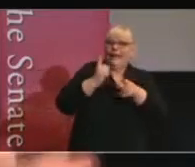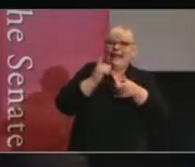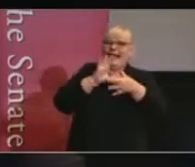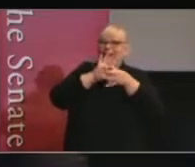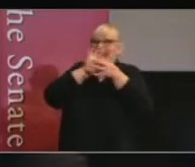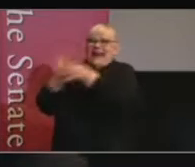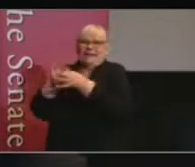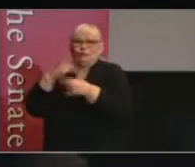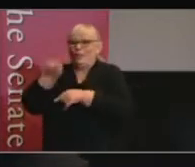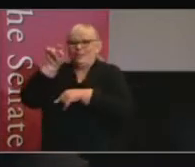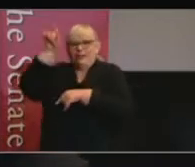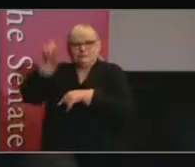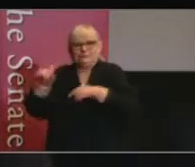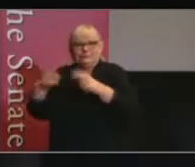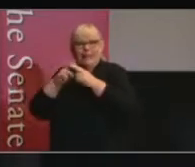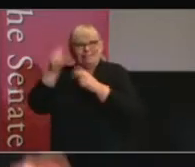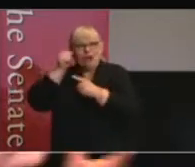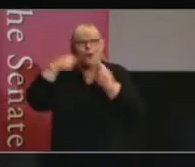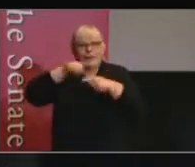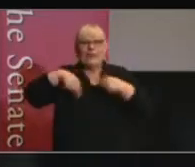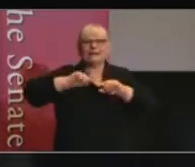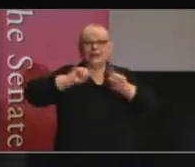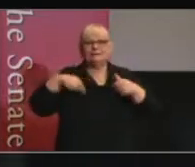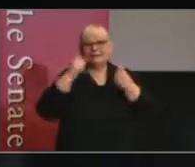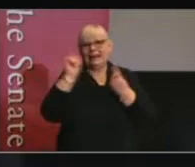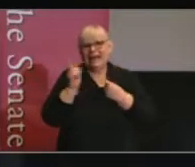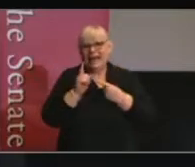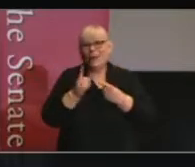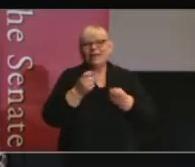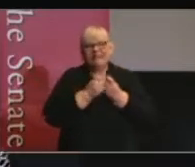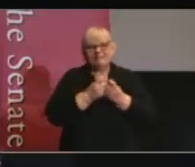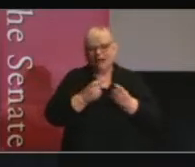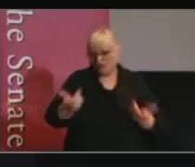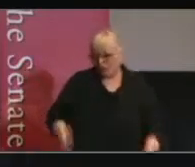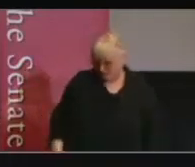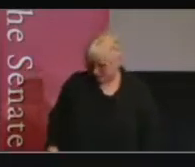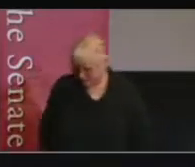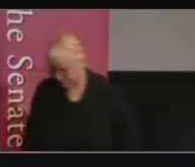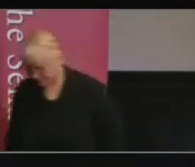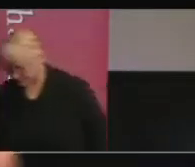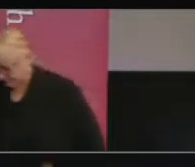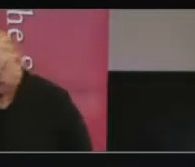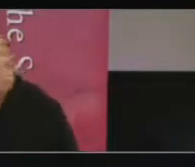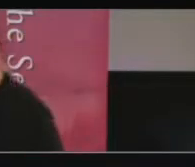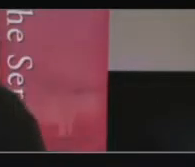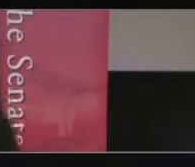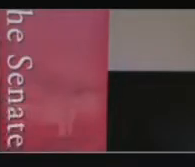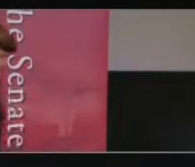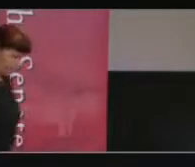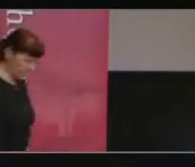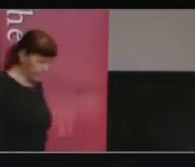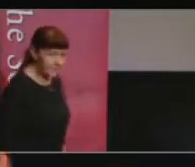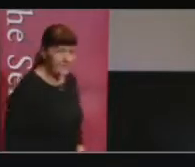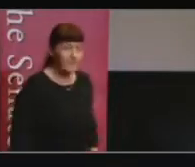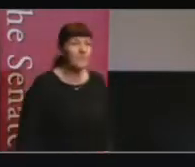to this democratic institution, which is inherently valuable. So if we can capture some of this,